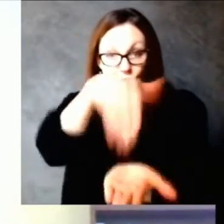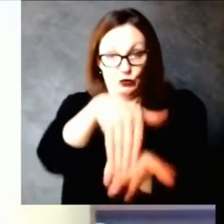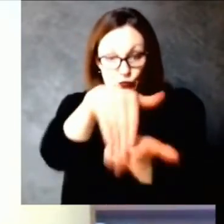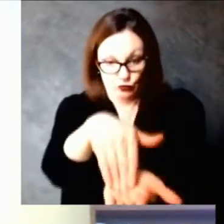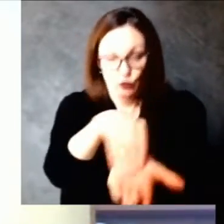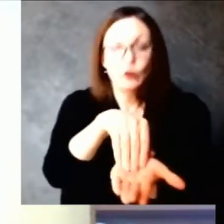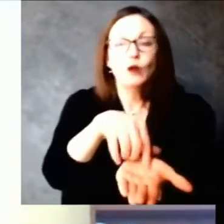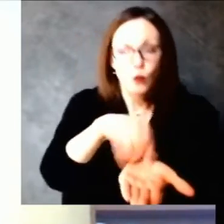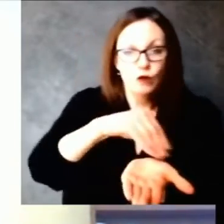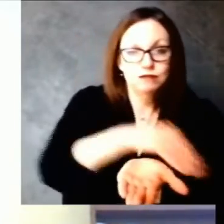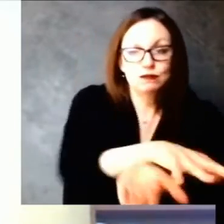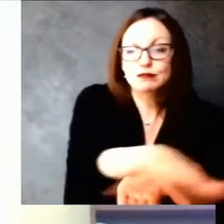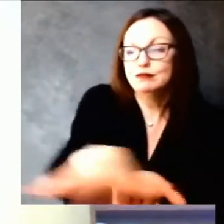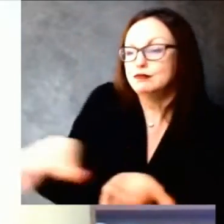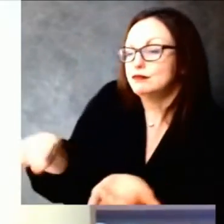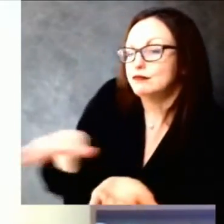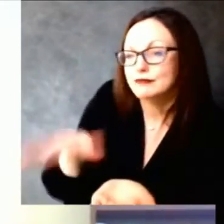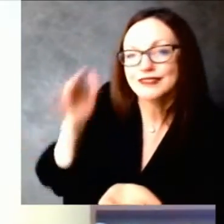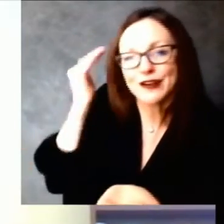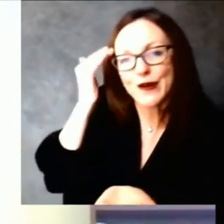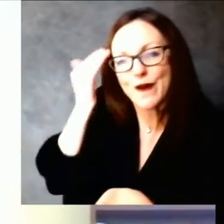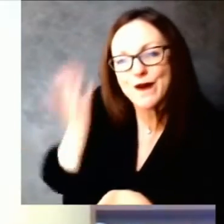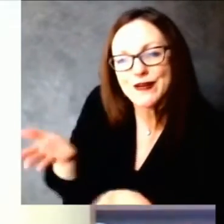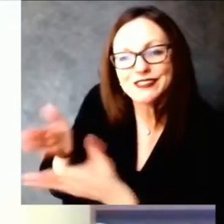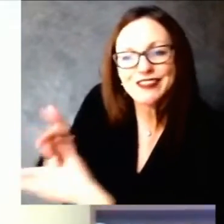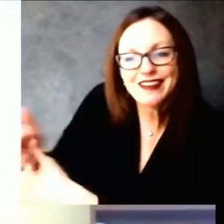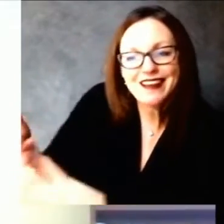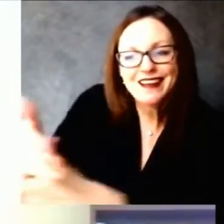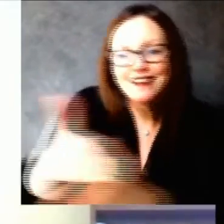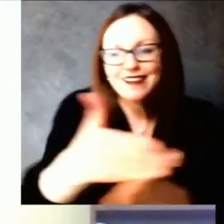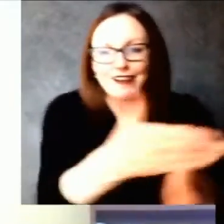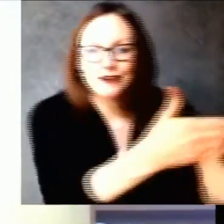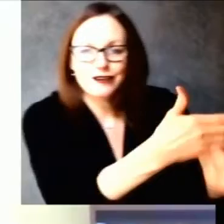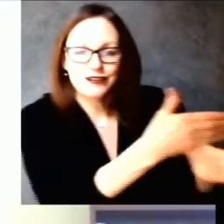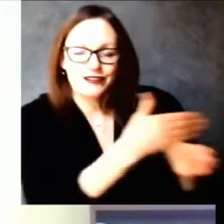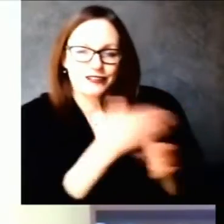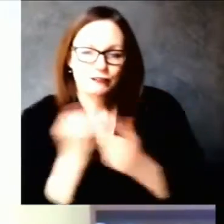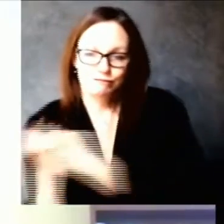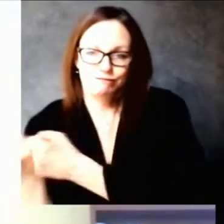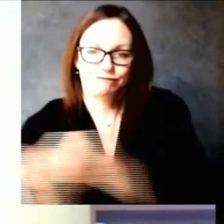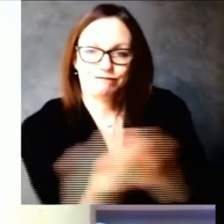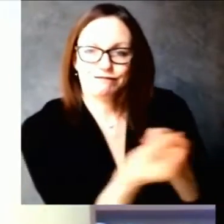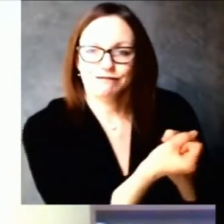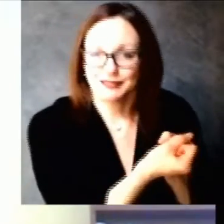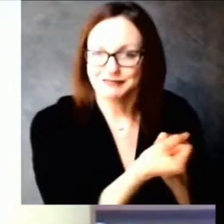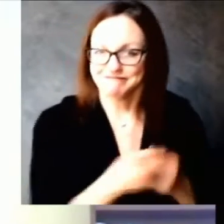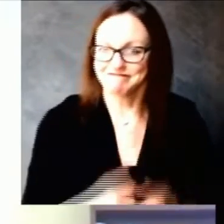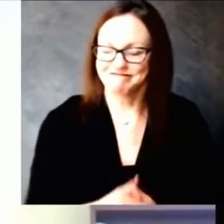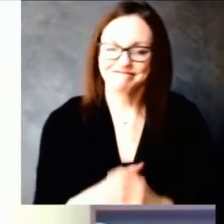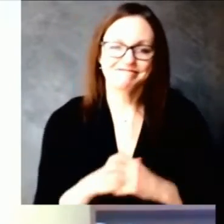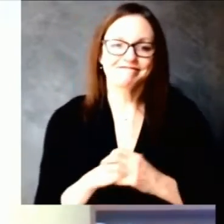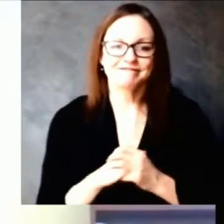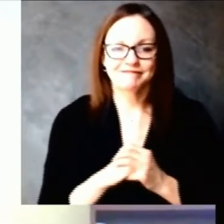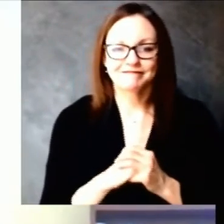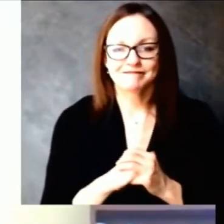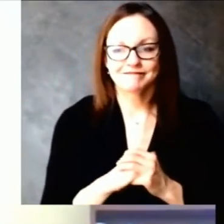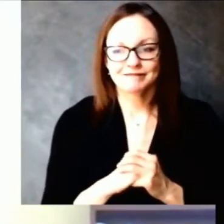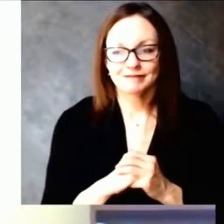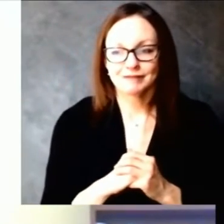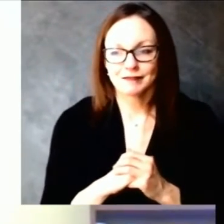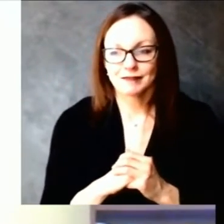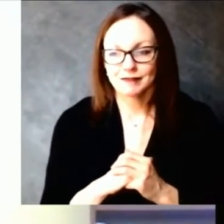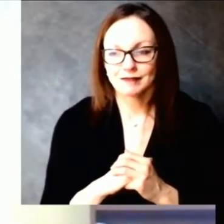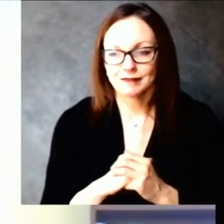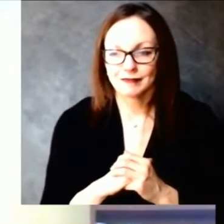add that you've probably heard the federal government is also looking at allocating vaccine to our federally